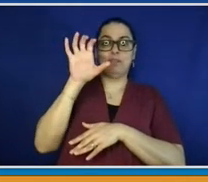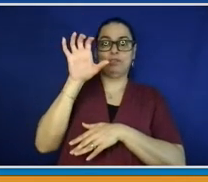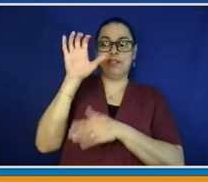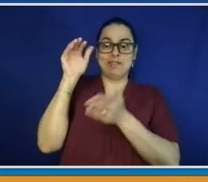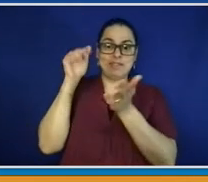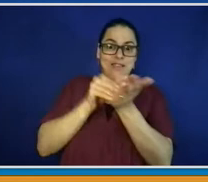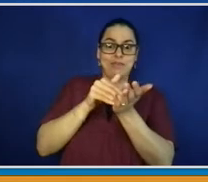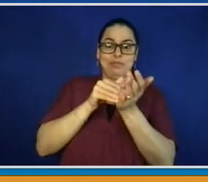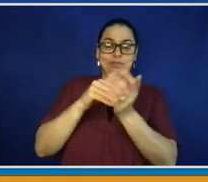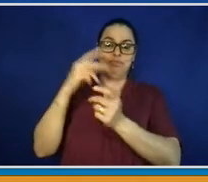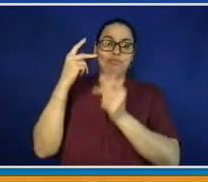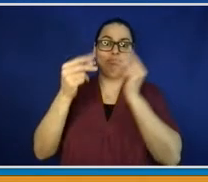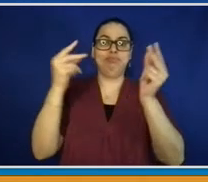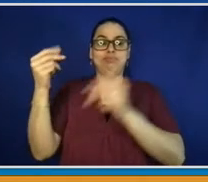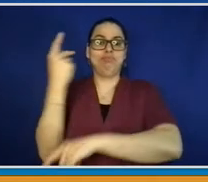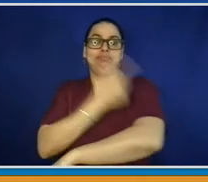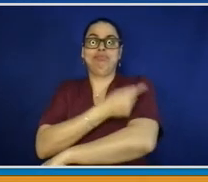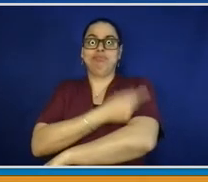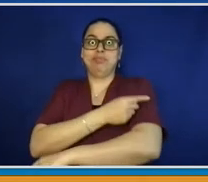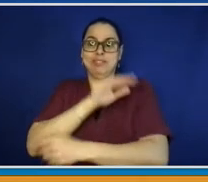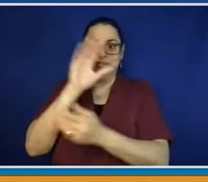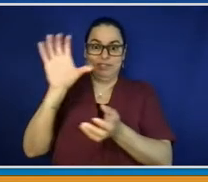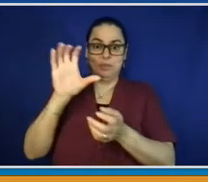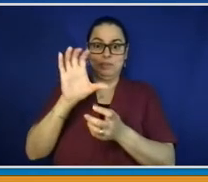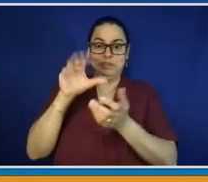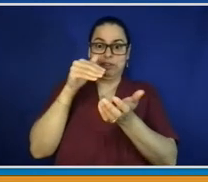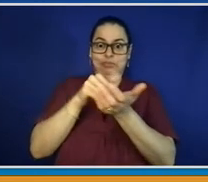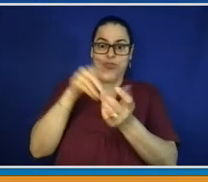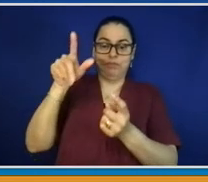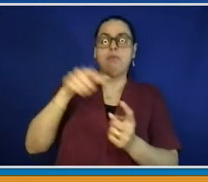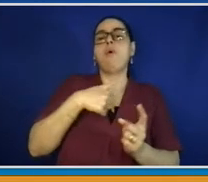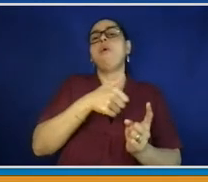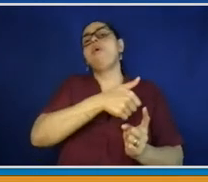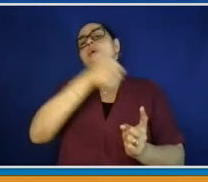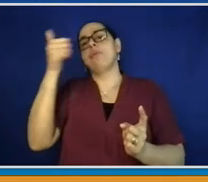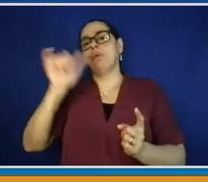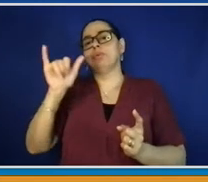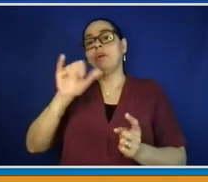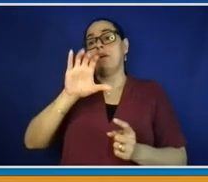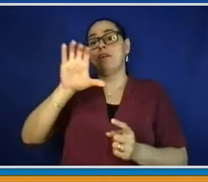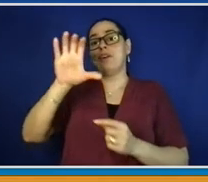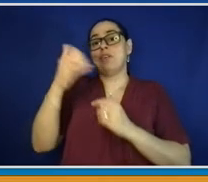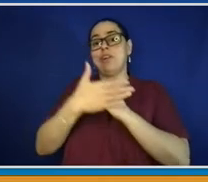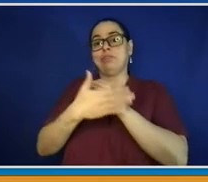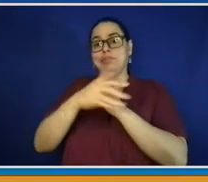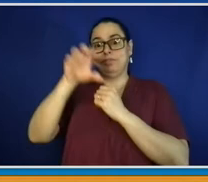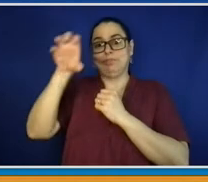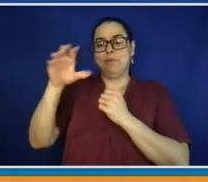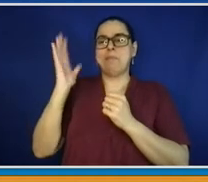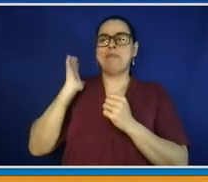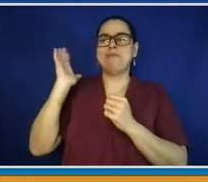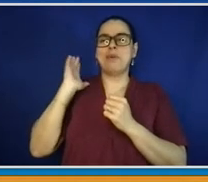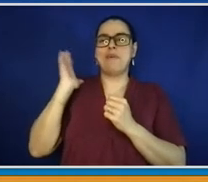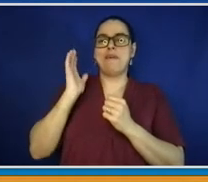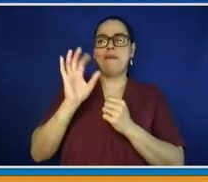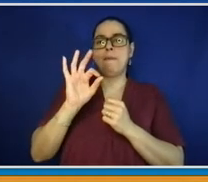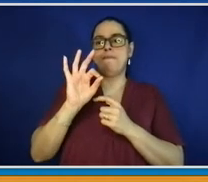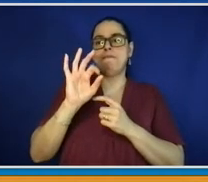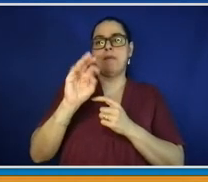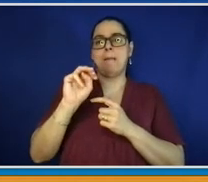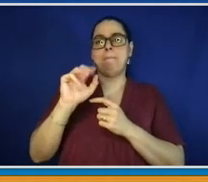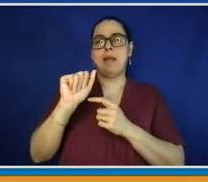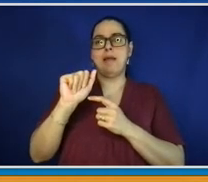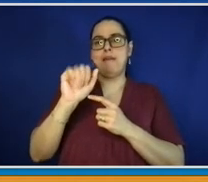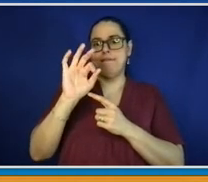They have exceeded 70,000 vaccinations authored. And our much smaller clinics, both the community college gymnasium